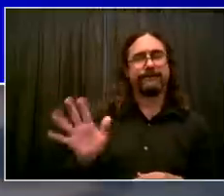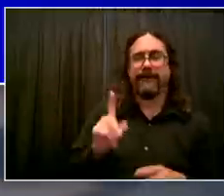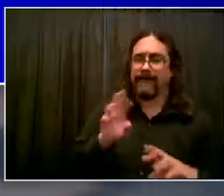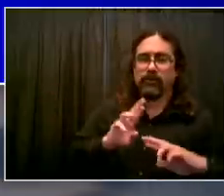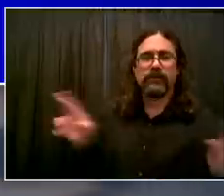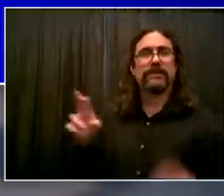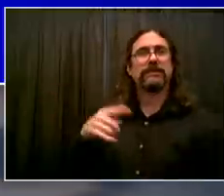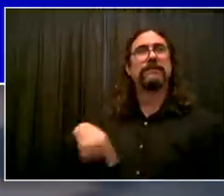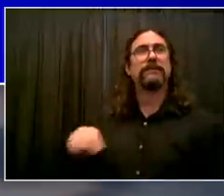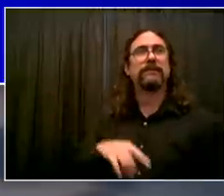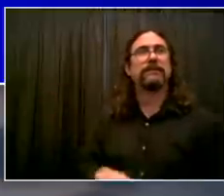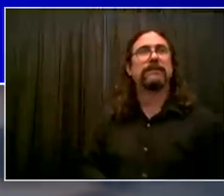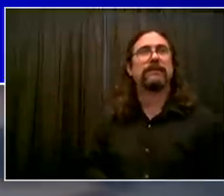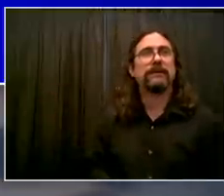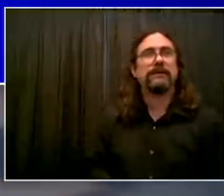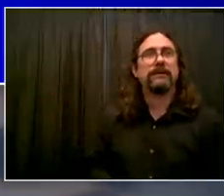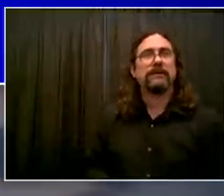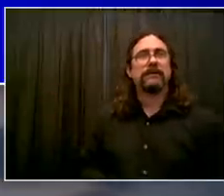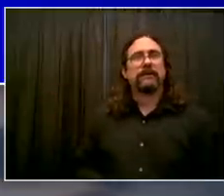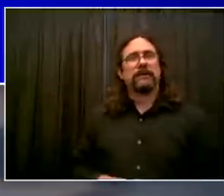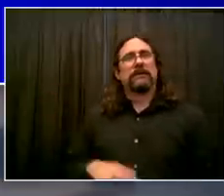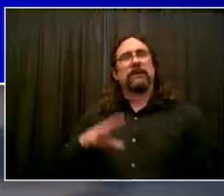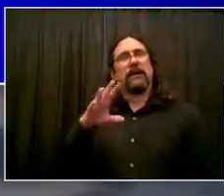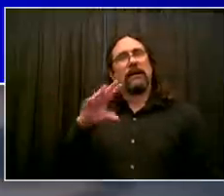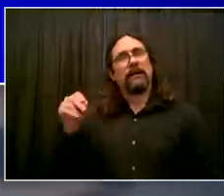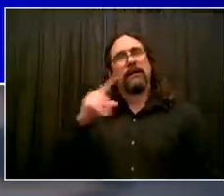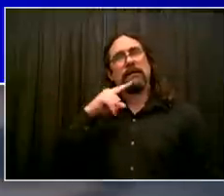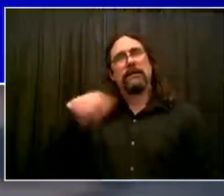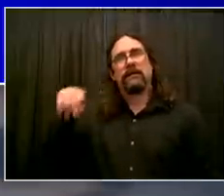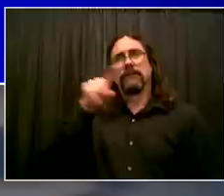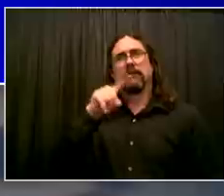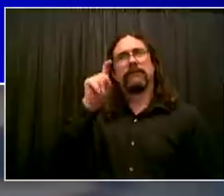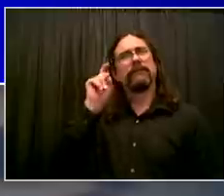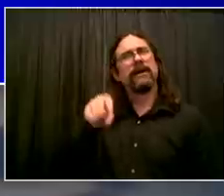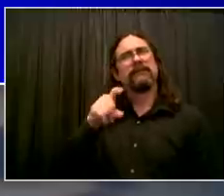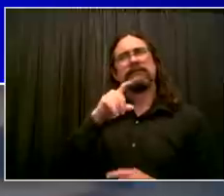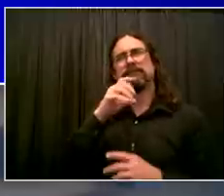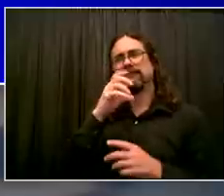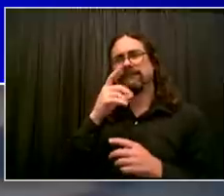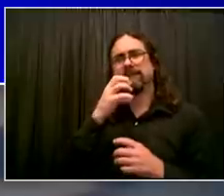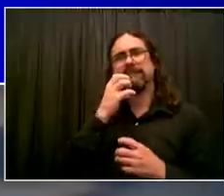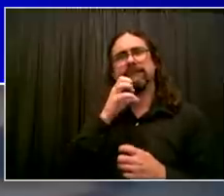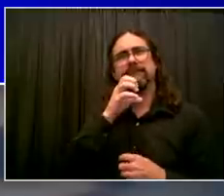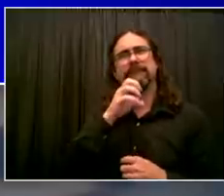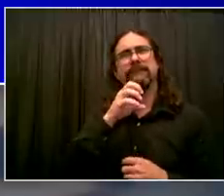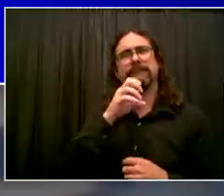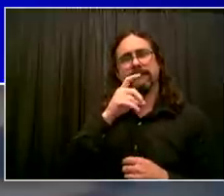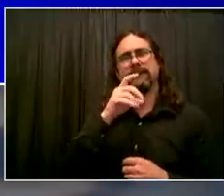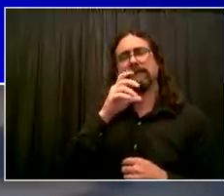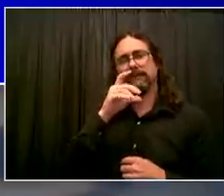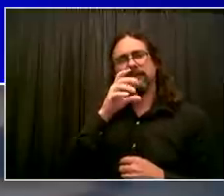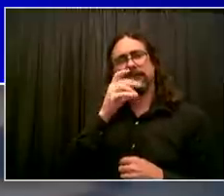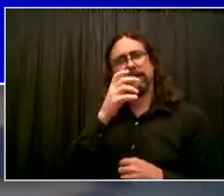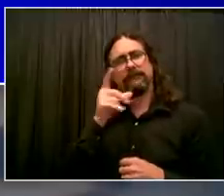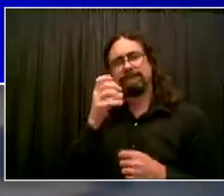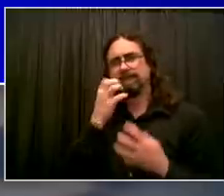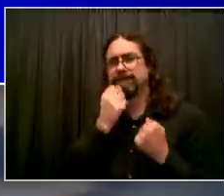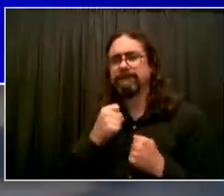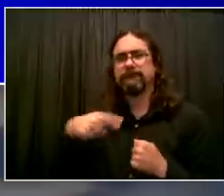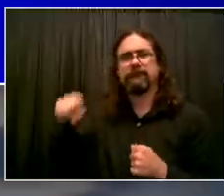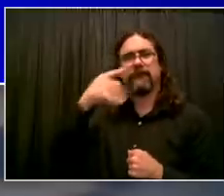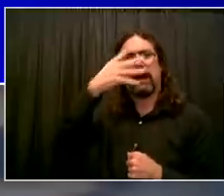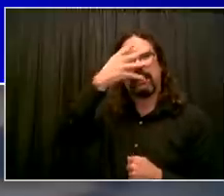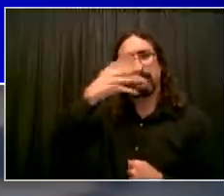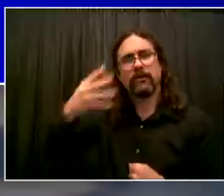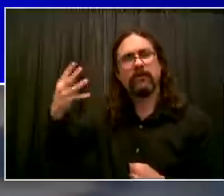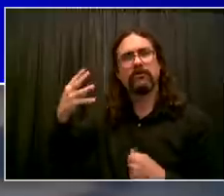to be especially focused on getting the word out getting people ready. We're going to do a full census of all basement apartments in New York City. So we have